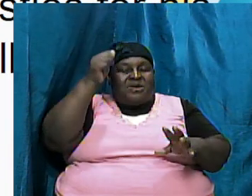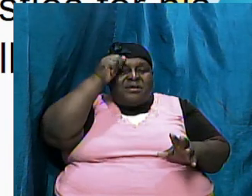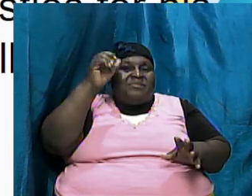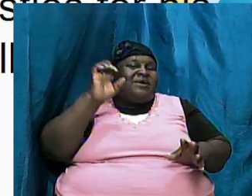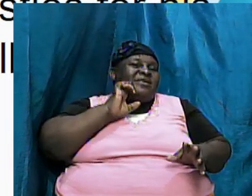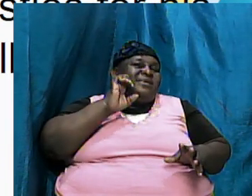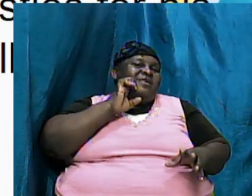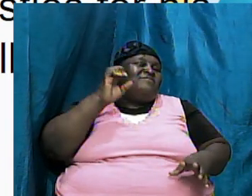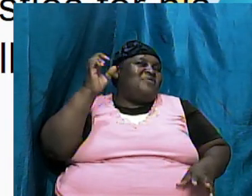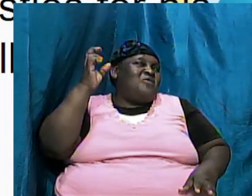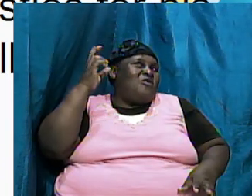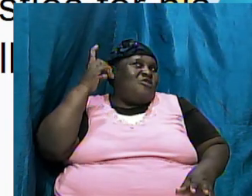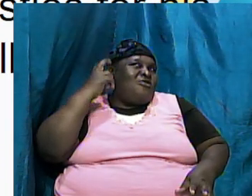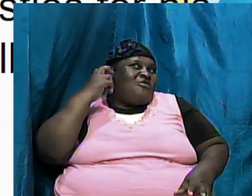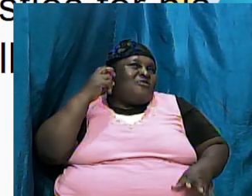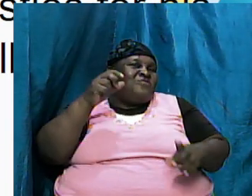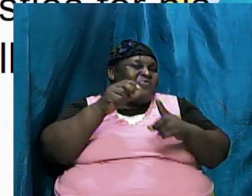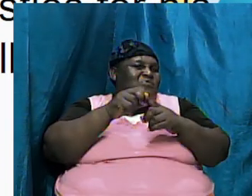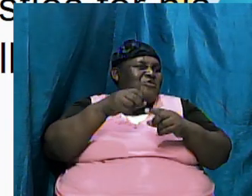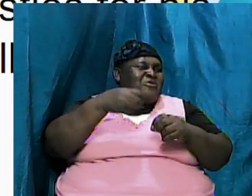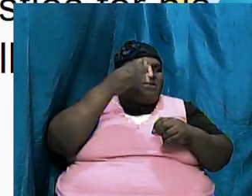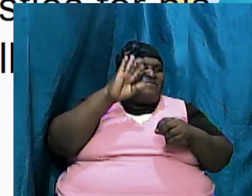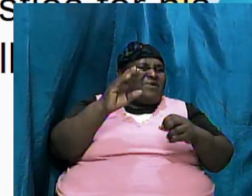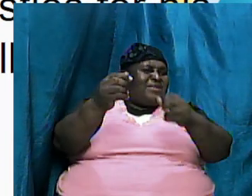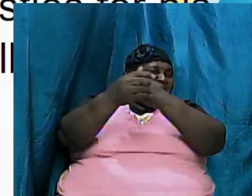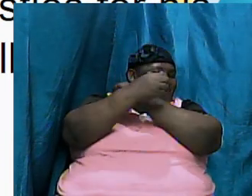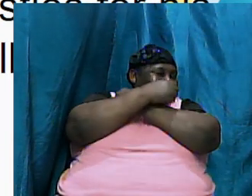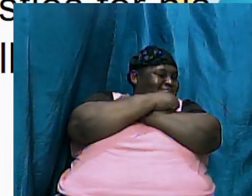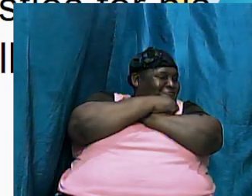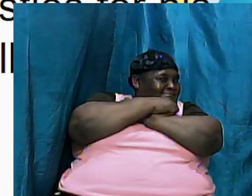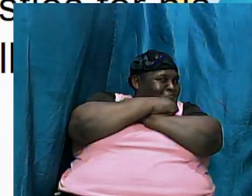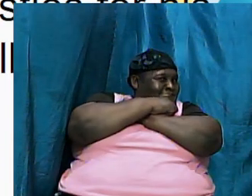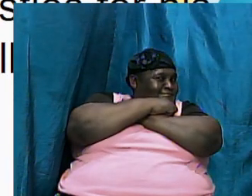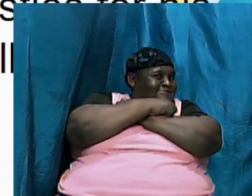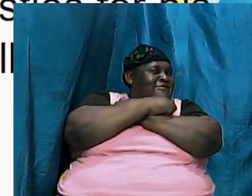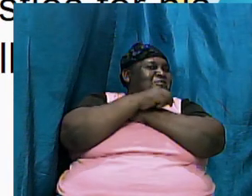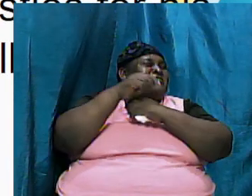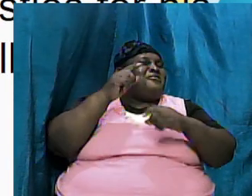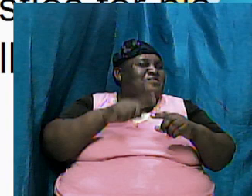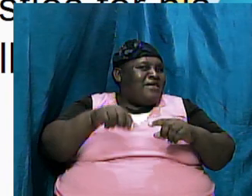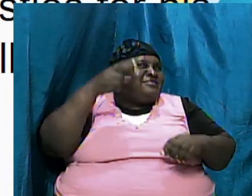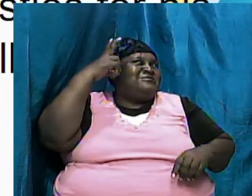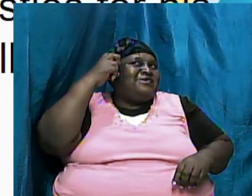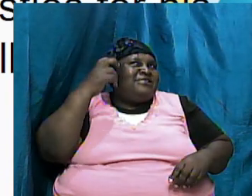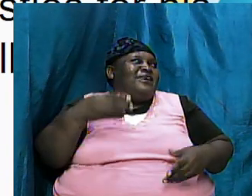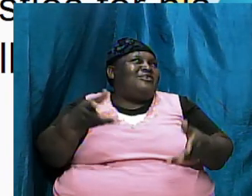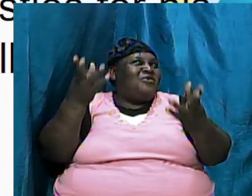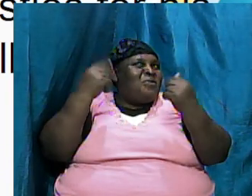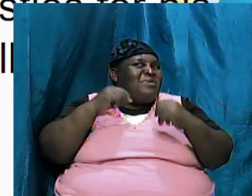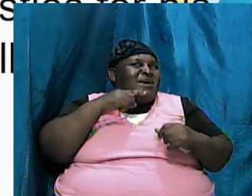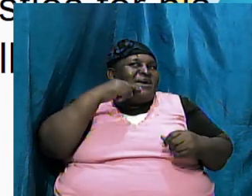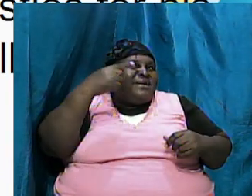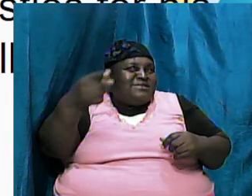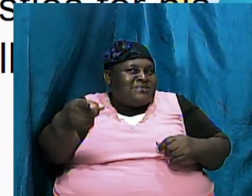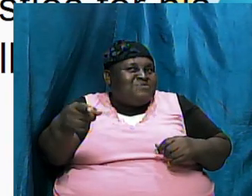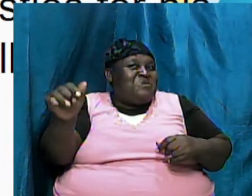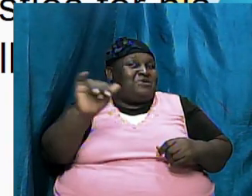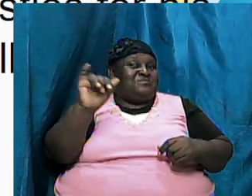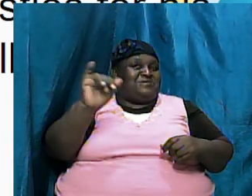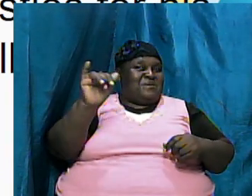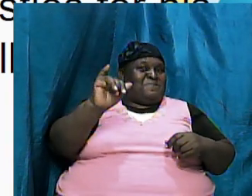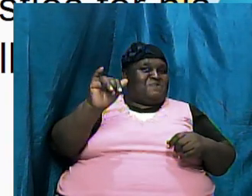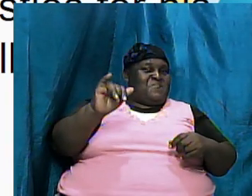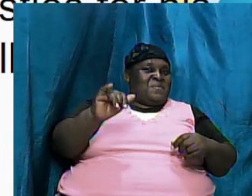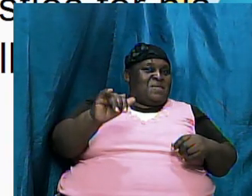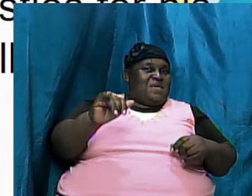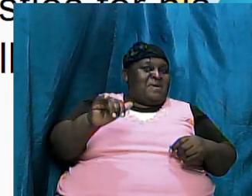and embraced it he then came and speak also and he is going to do that and he